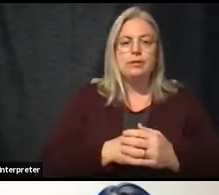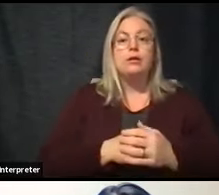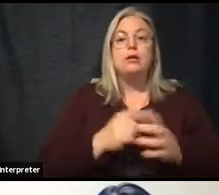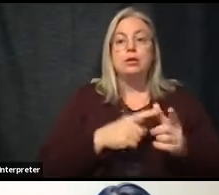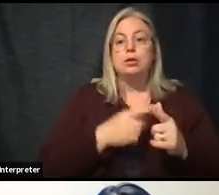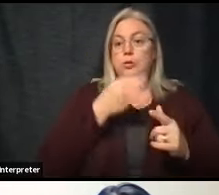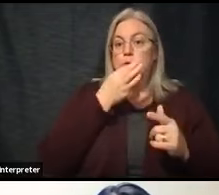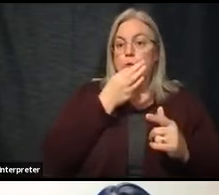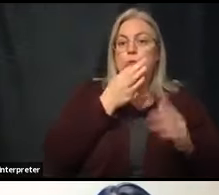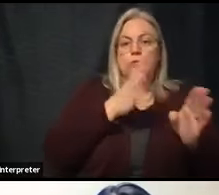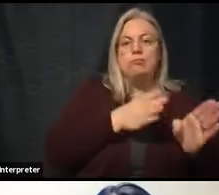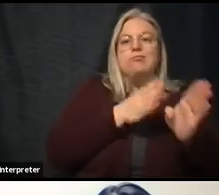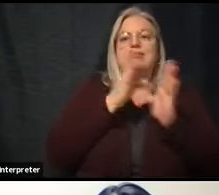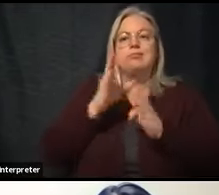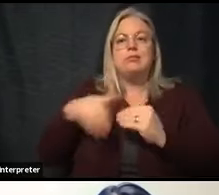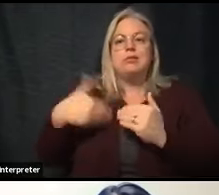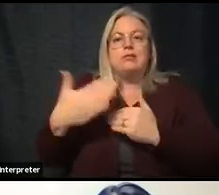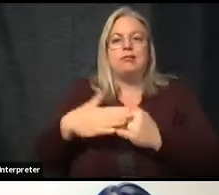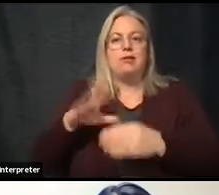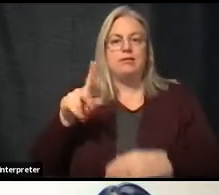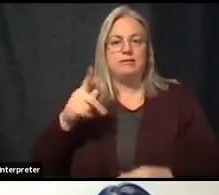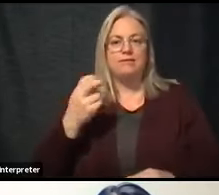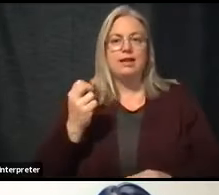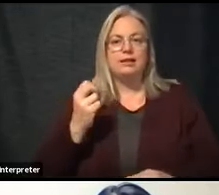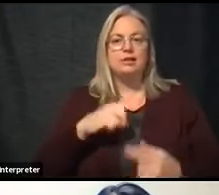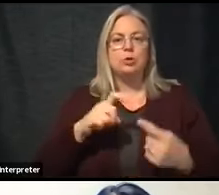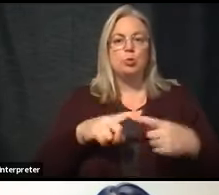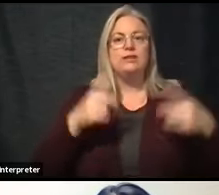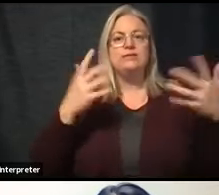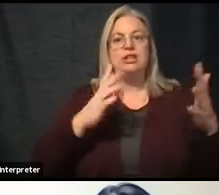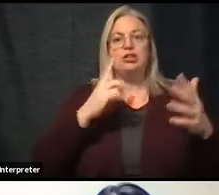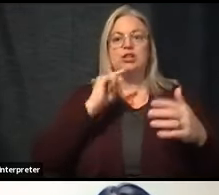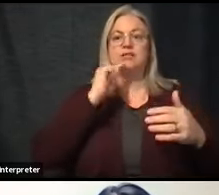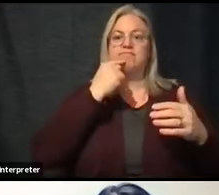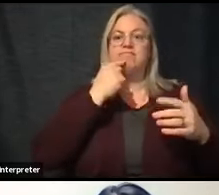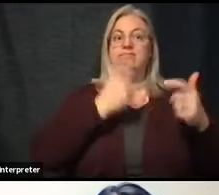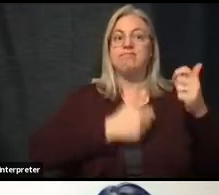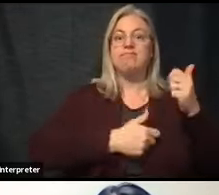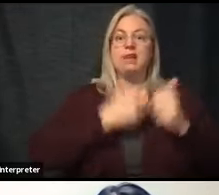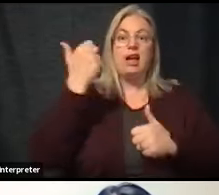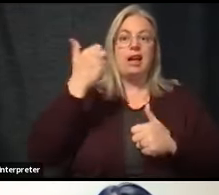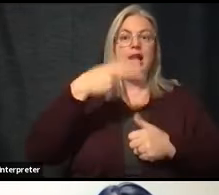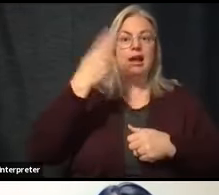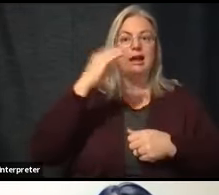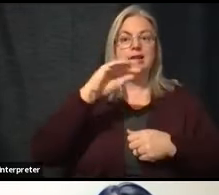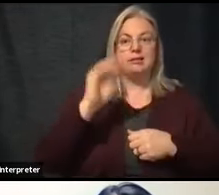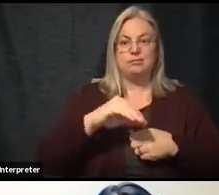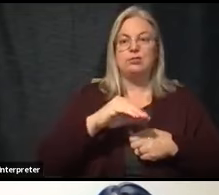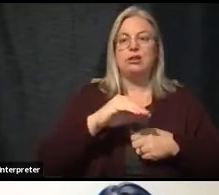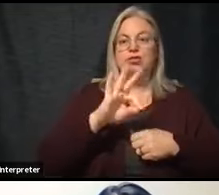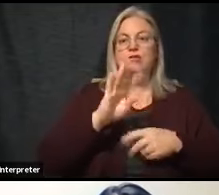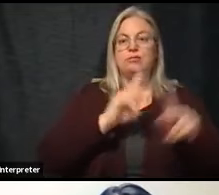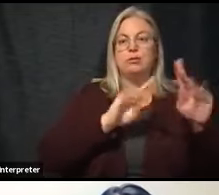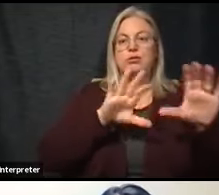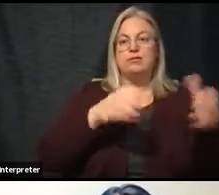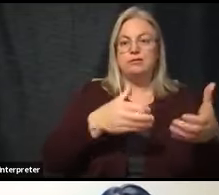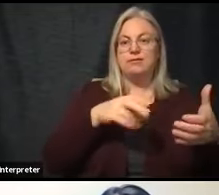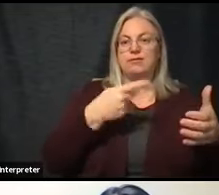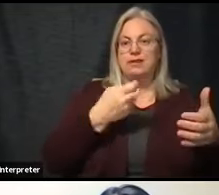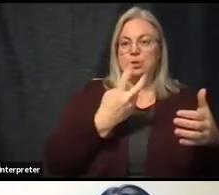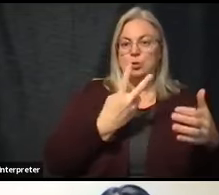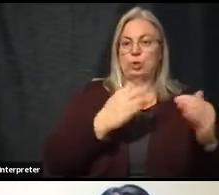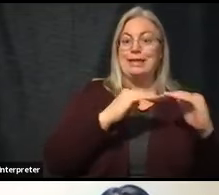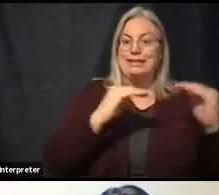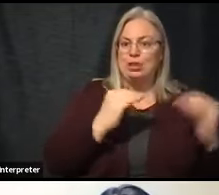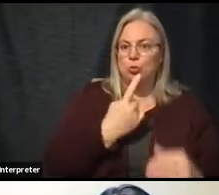phase when we have gone through a significant portion of people in phase two. We're still in phase two, tier one.